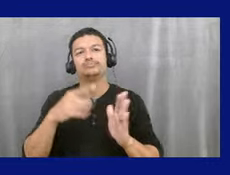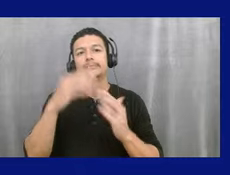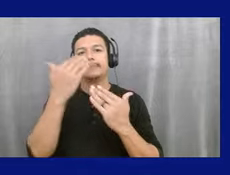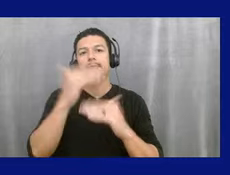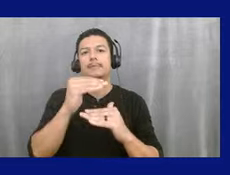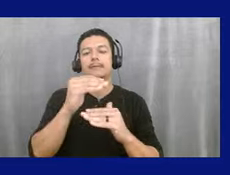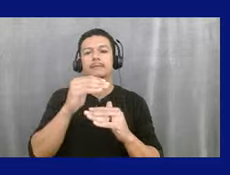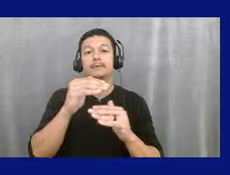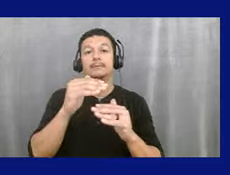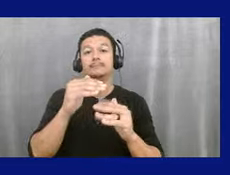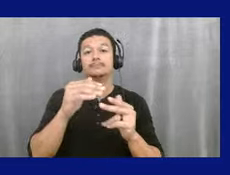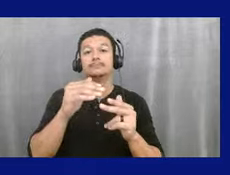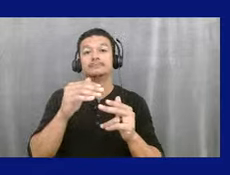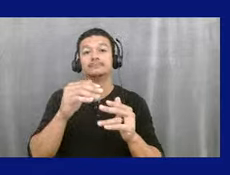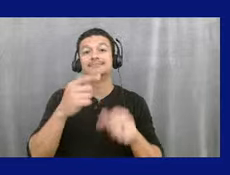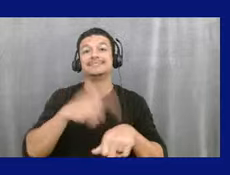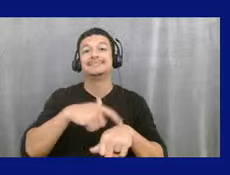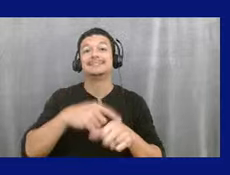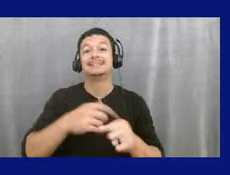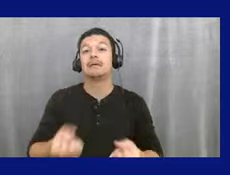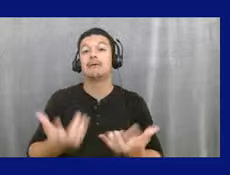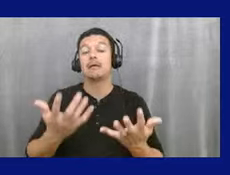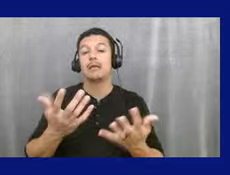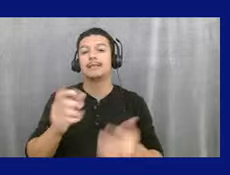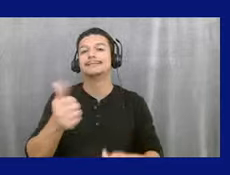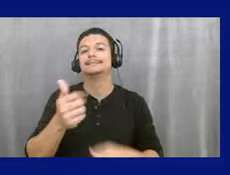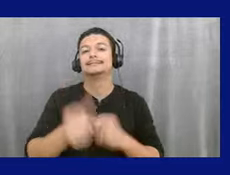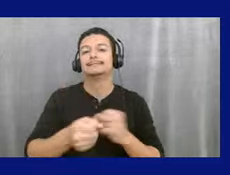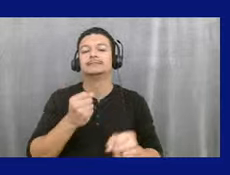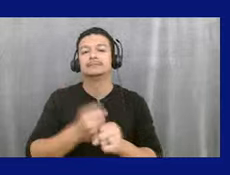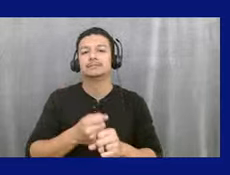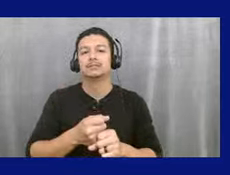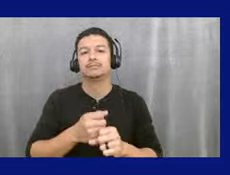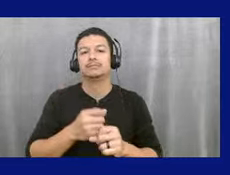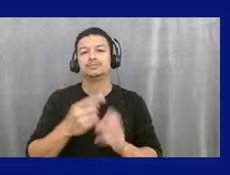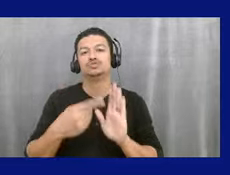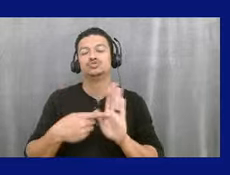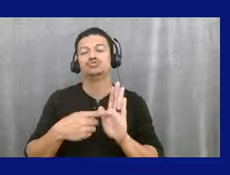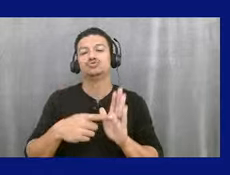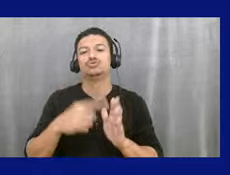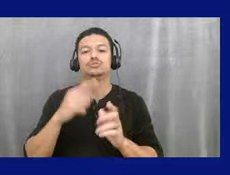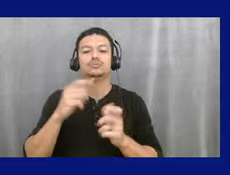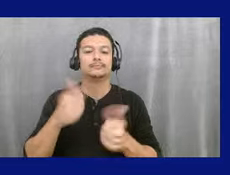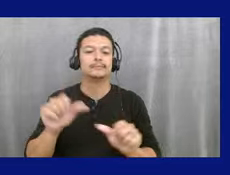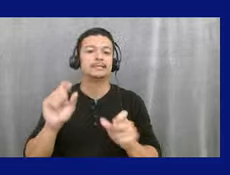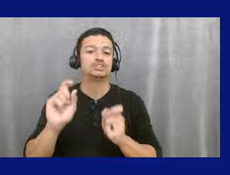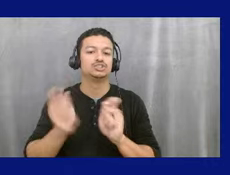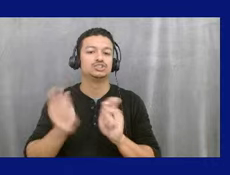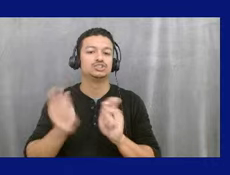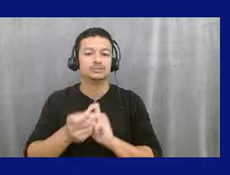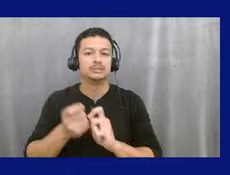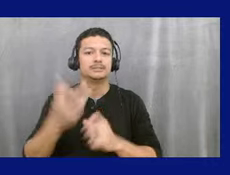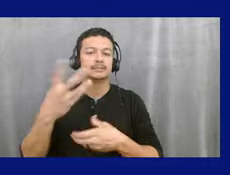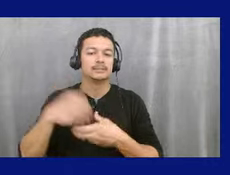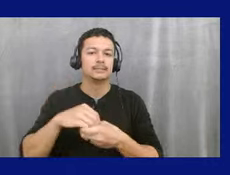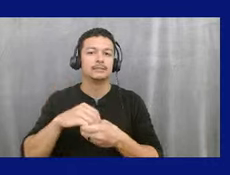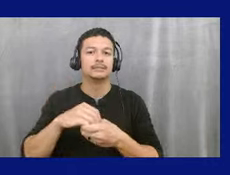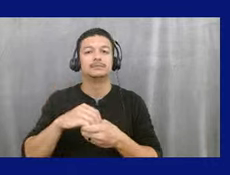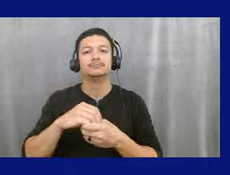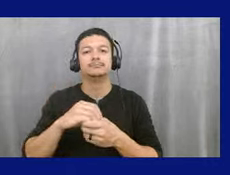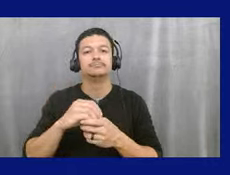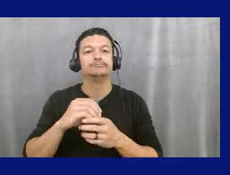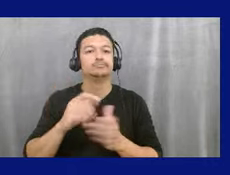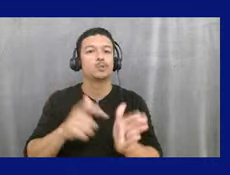or to reflect the changes in the state requirements. Um, at least once every seven years, um,